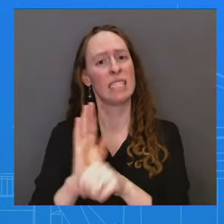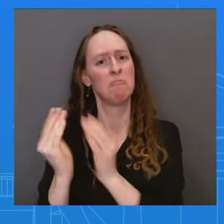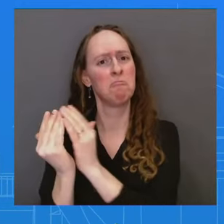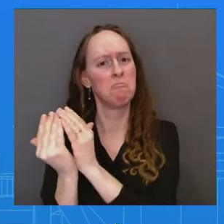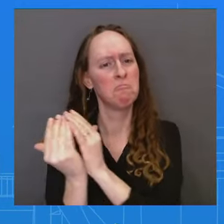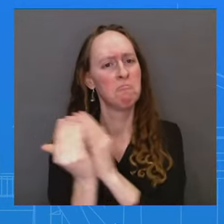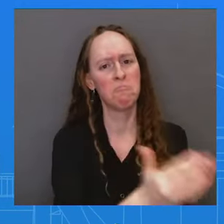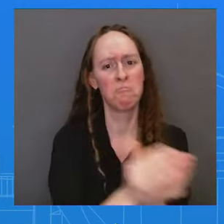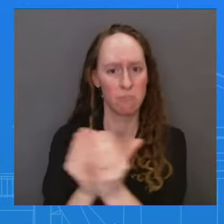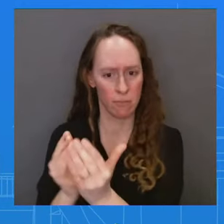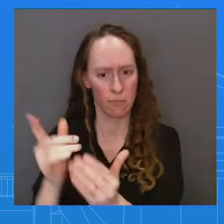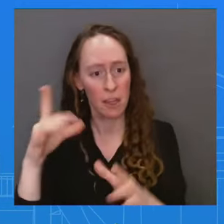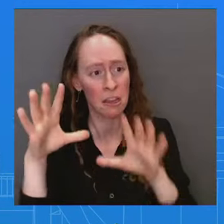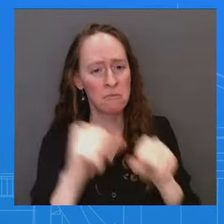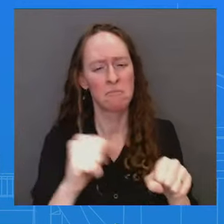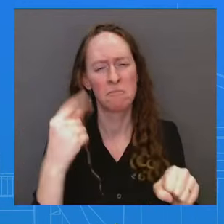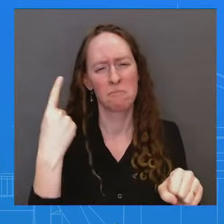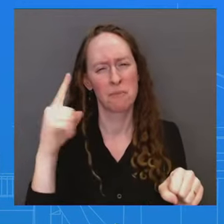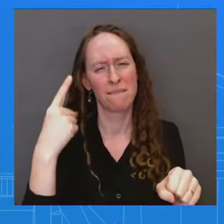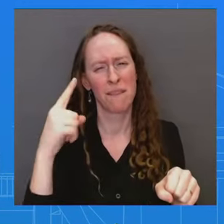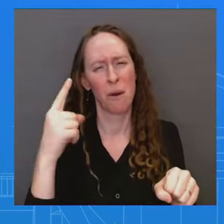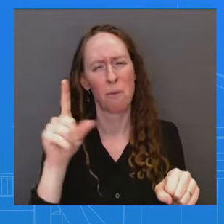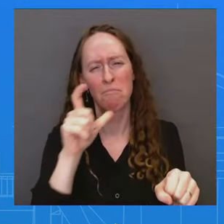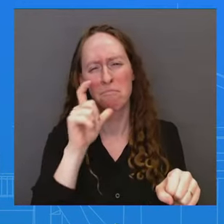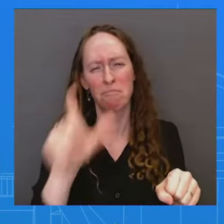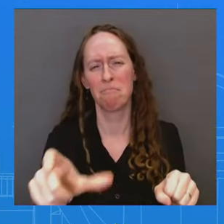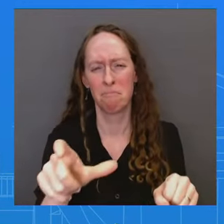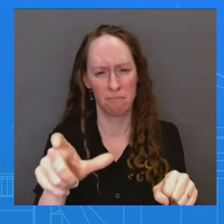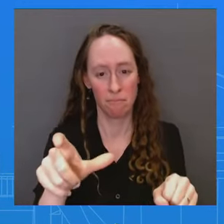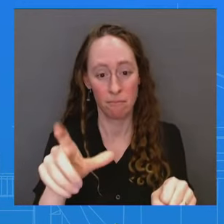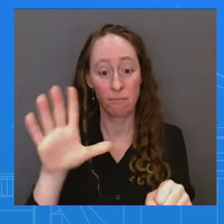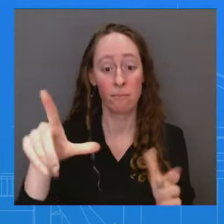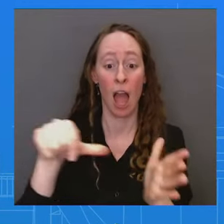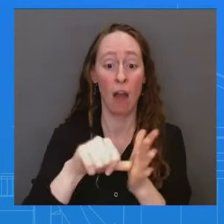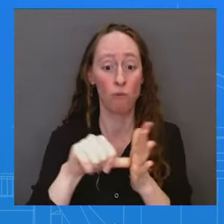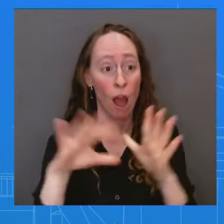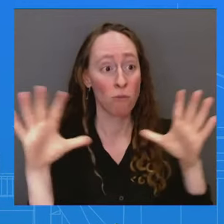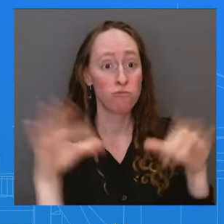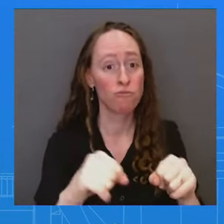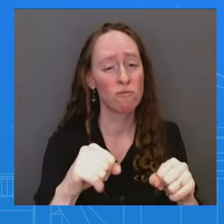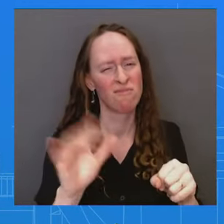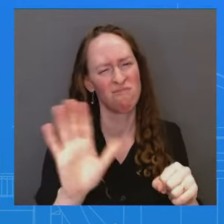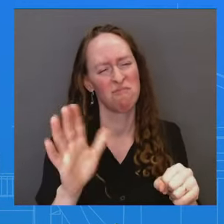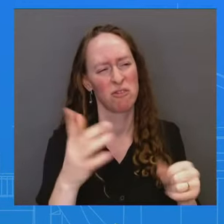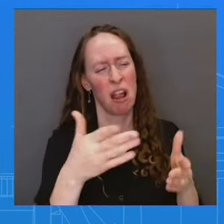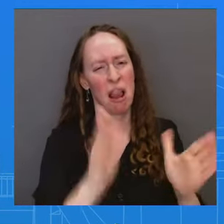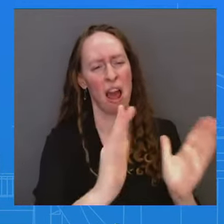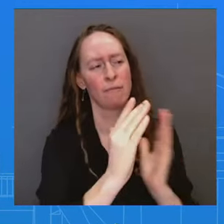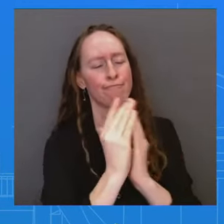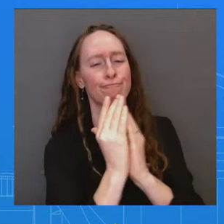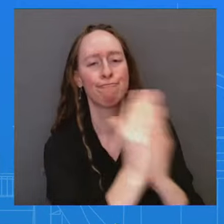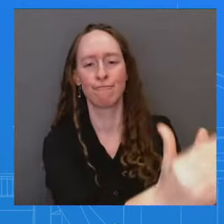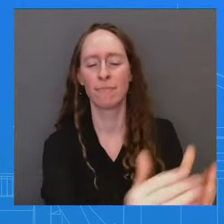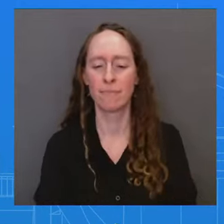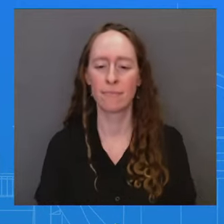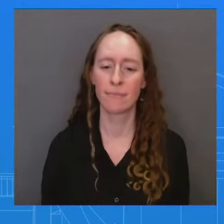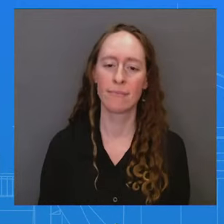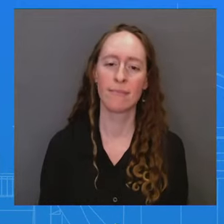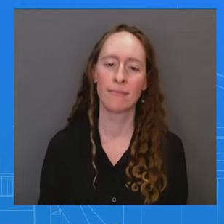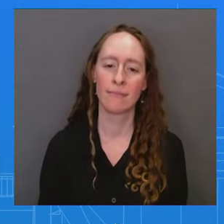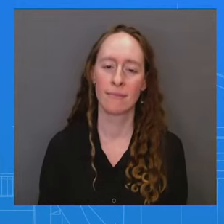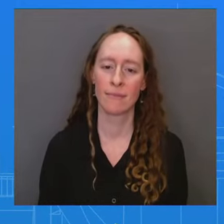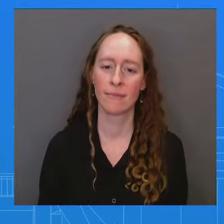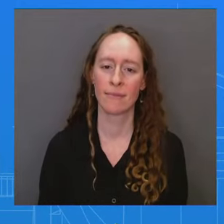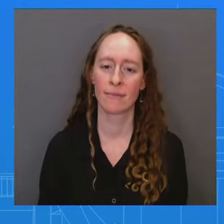whatsoever. They need to let it go. The Thanks, John. There's a new report out from the defense